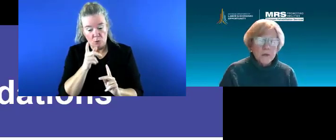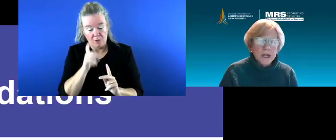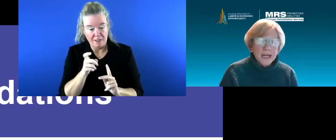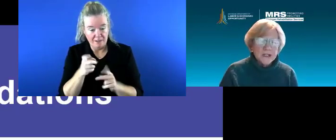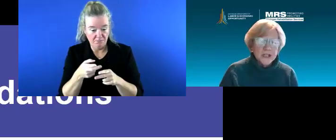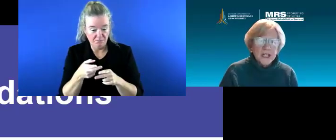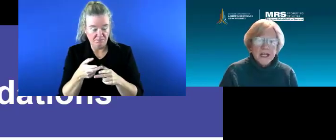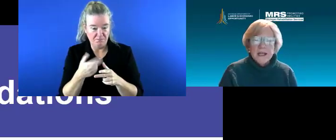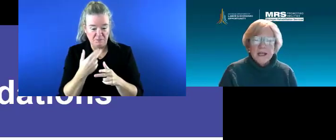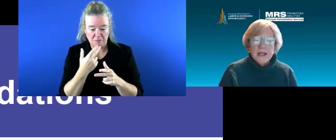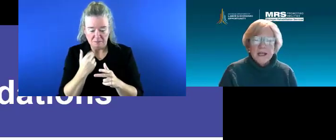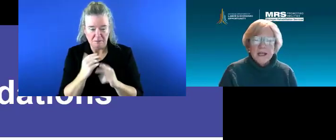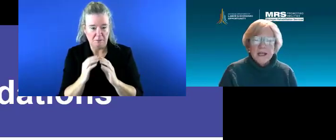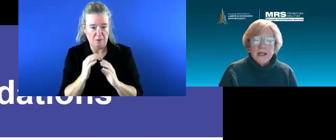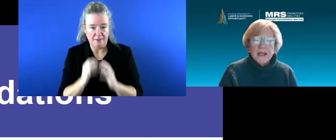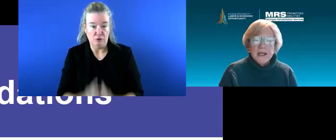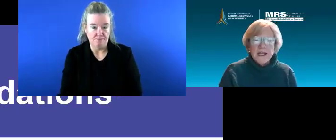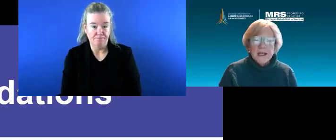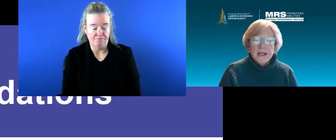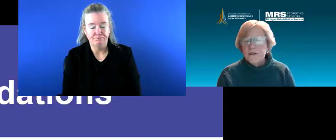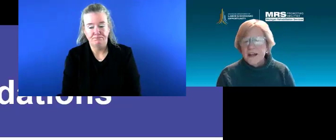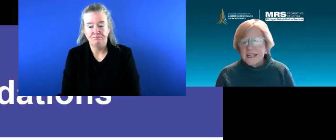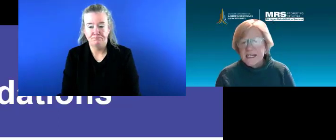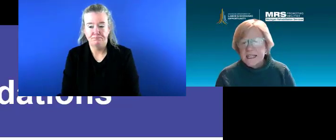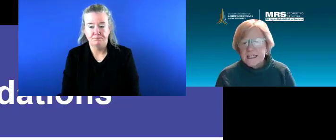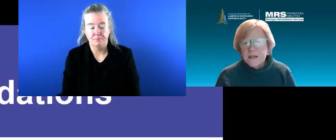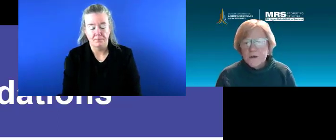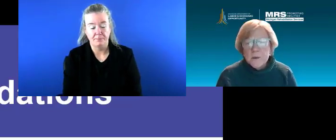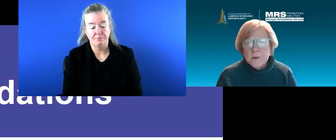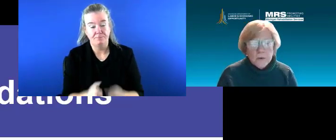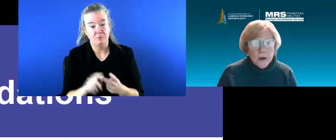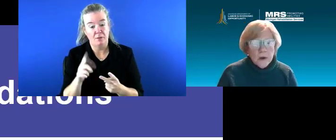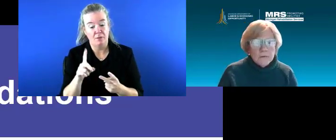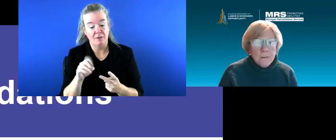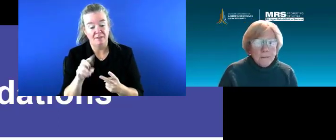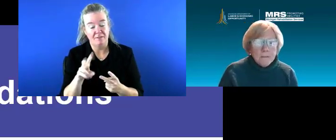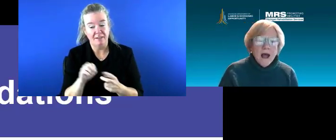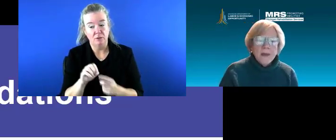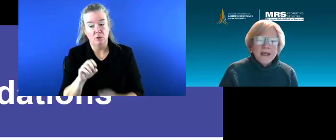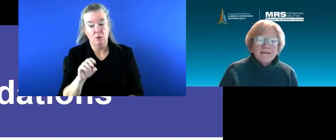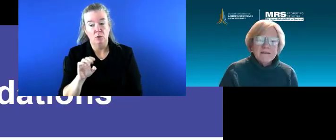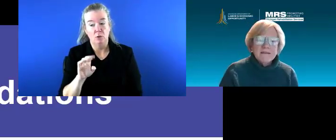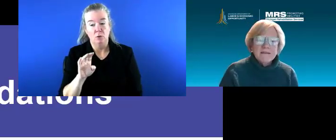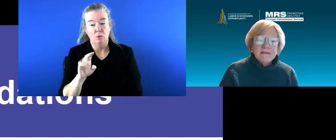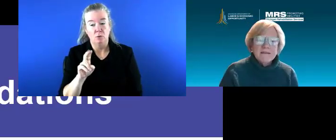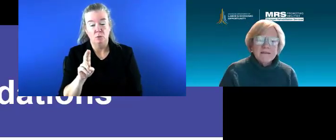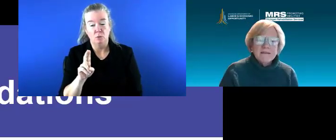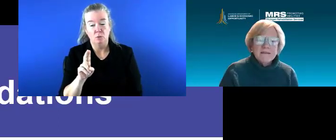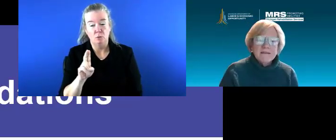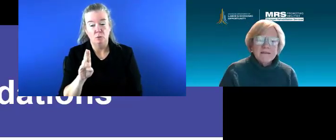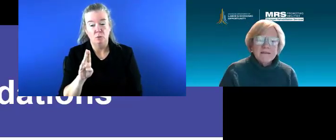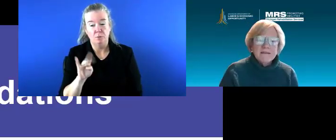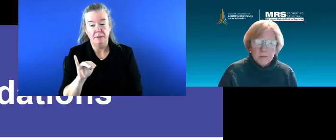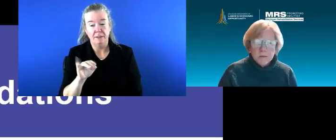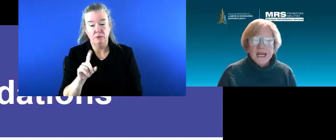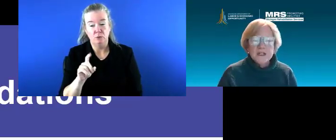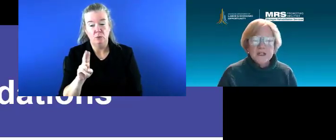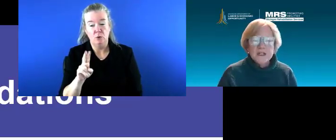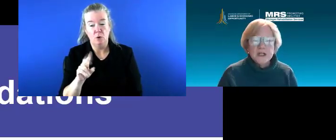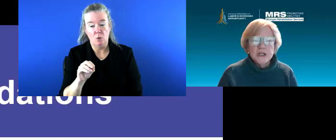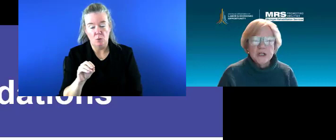amounts of communication. Another device is the UbiDuo. And this is a typing-based